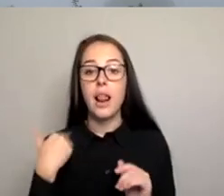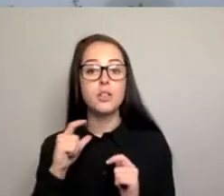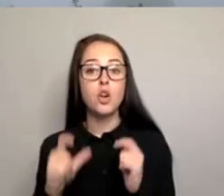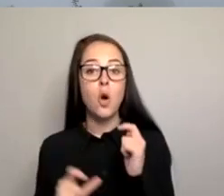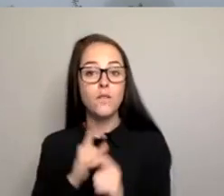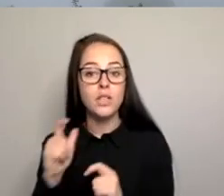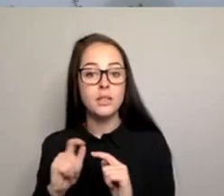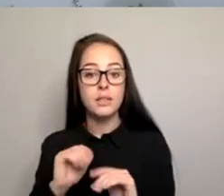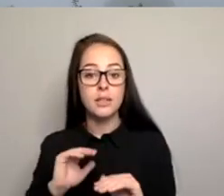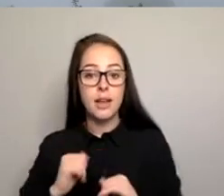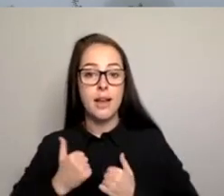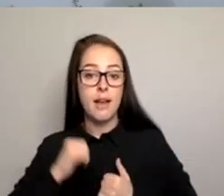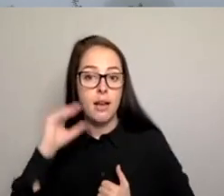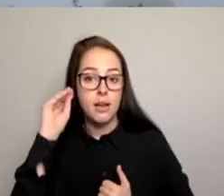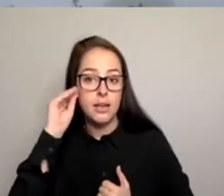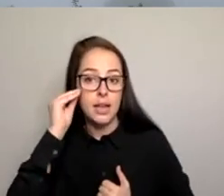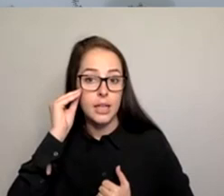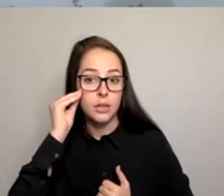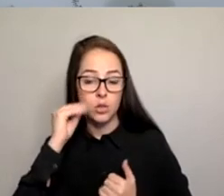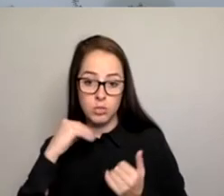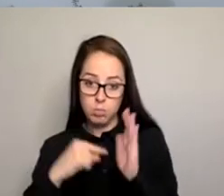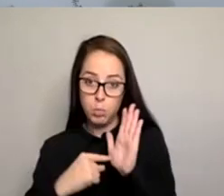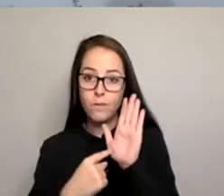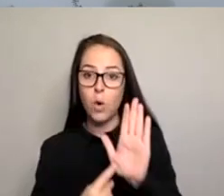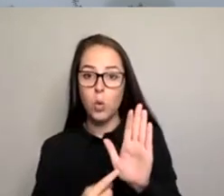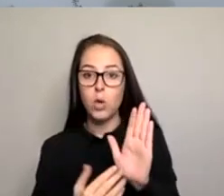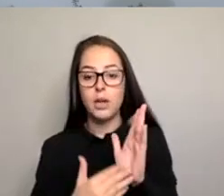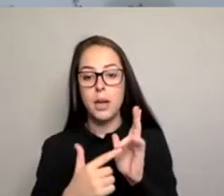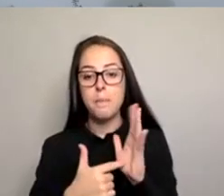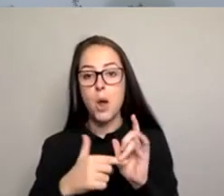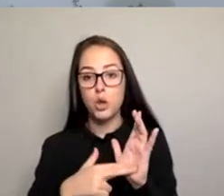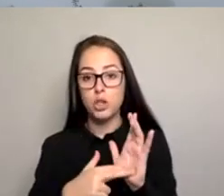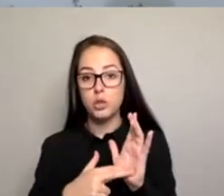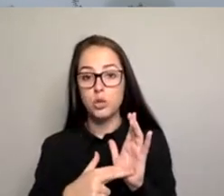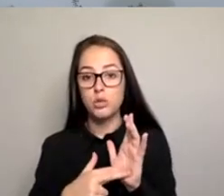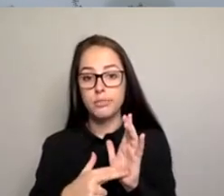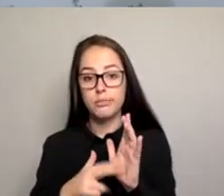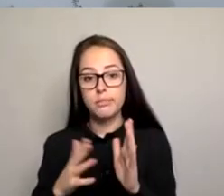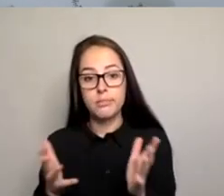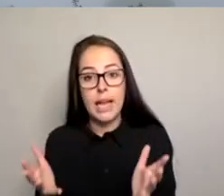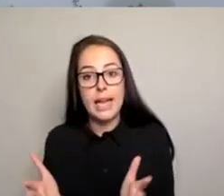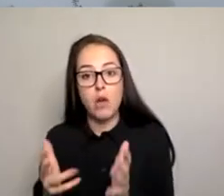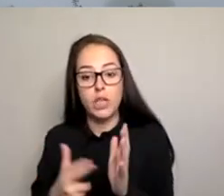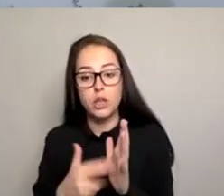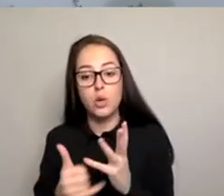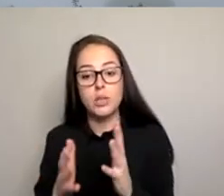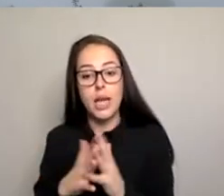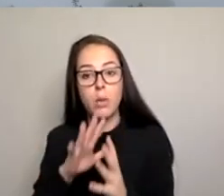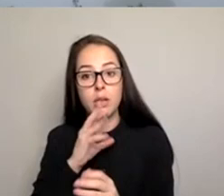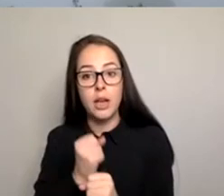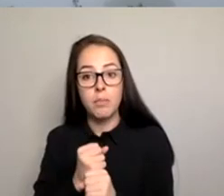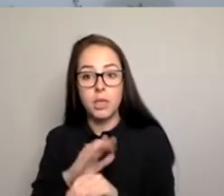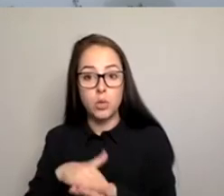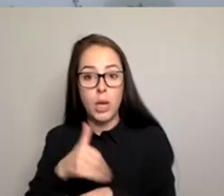calling for New South Wales to do, calling on the New South Wales government to implement something similar to Victoria around a gender